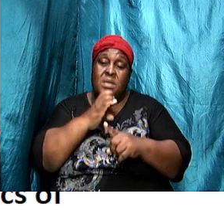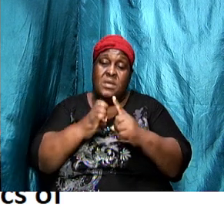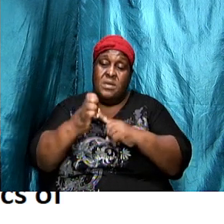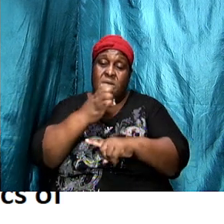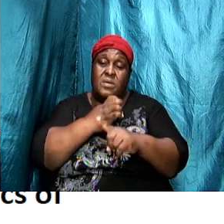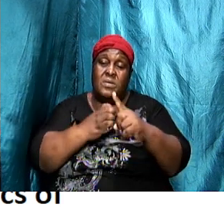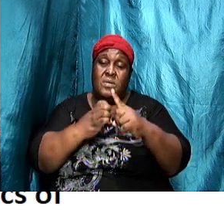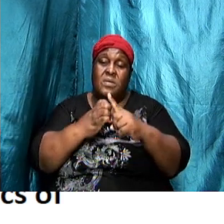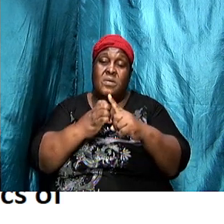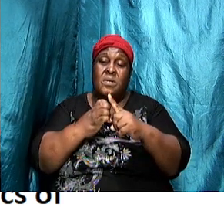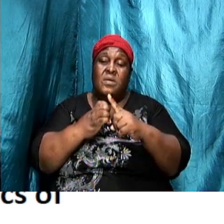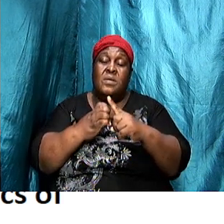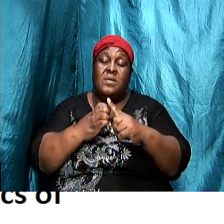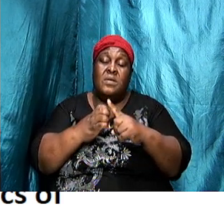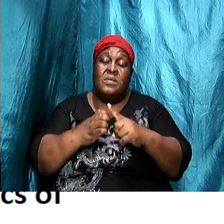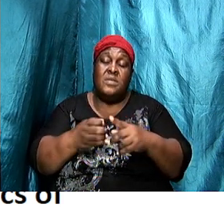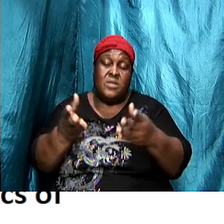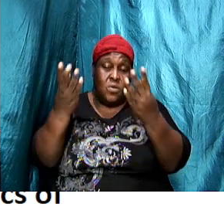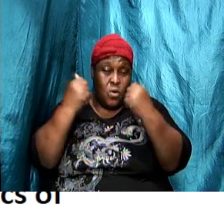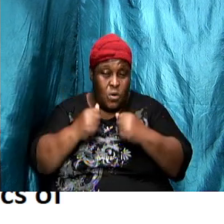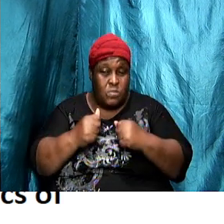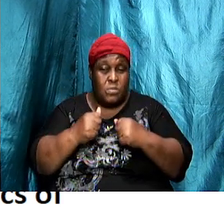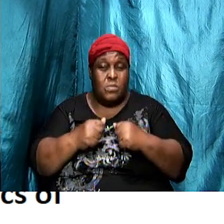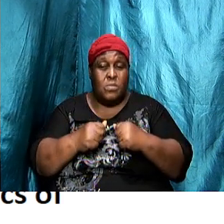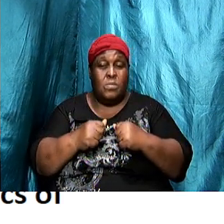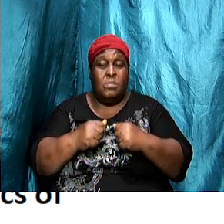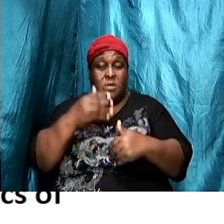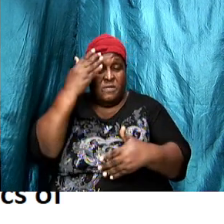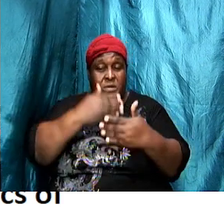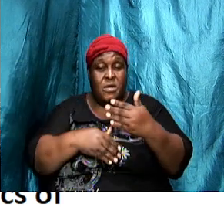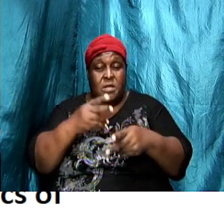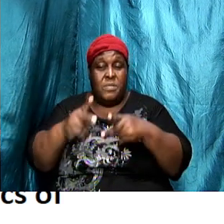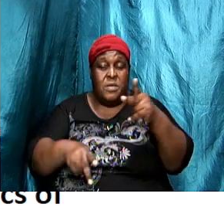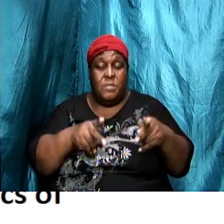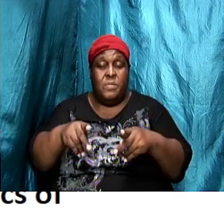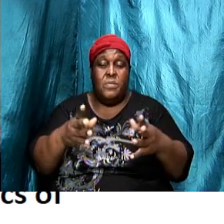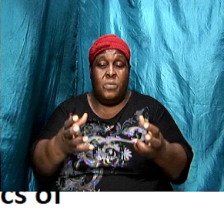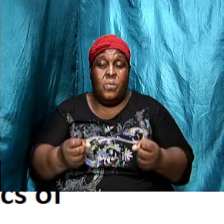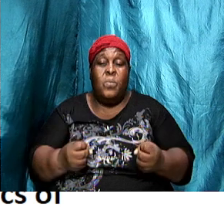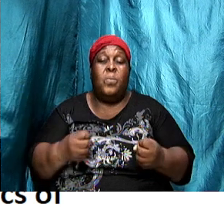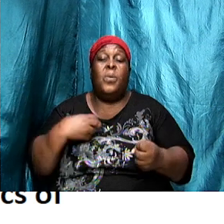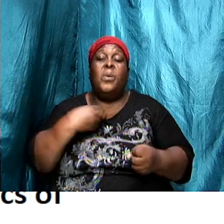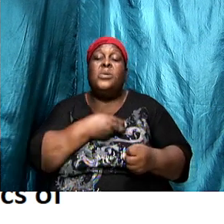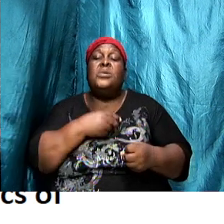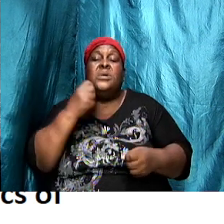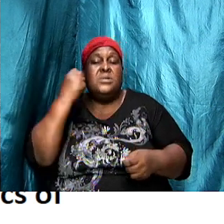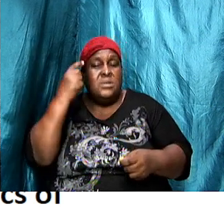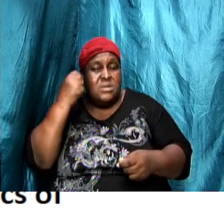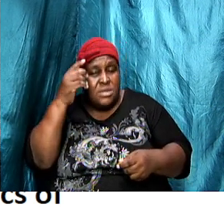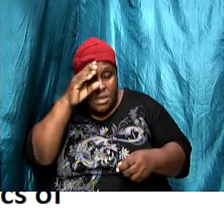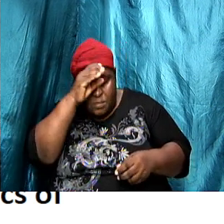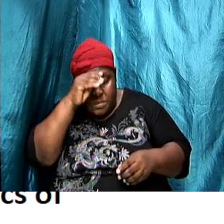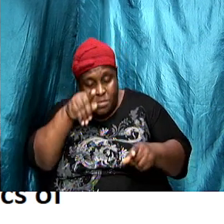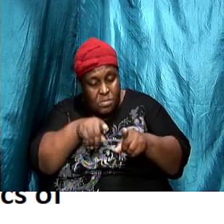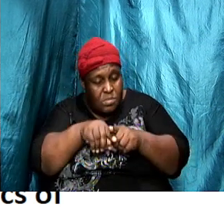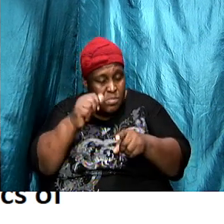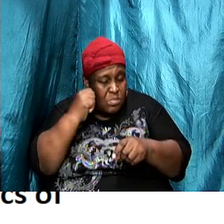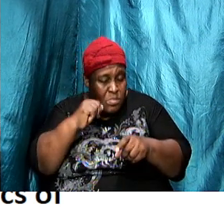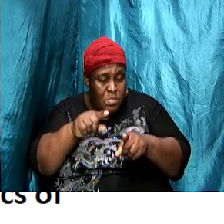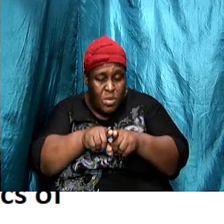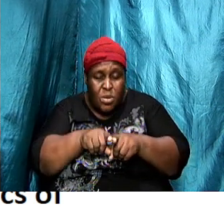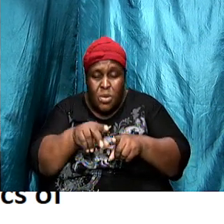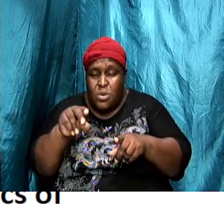were confronted with. I would like us to understand brothers and sisters, it does not matter what you face